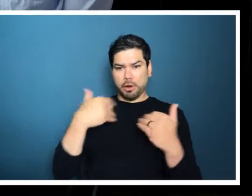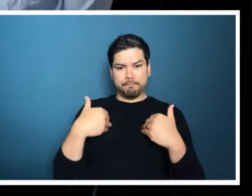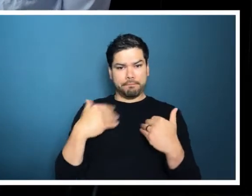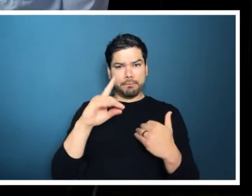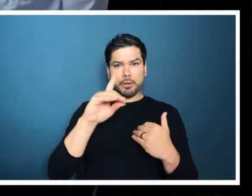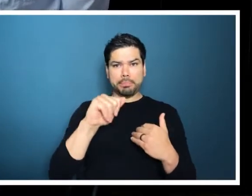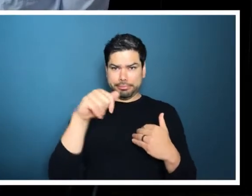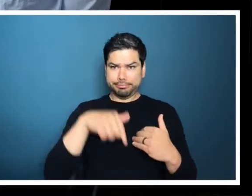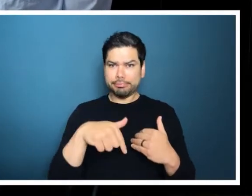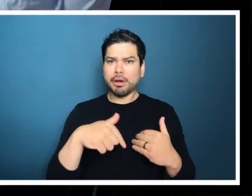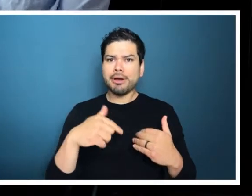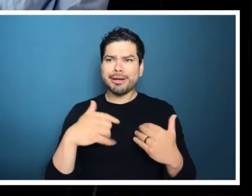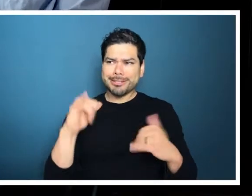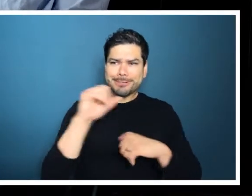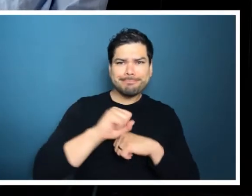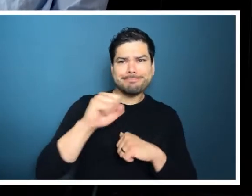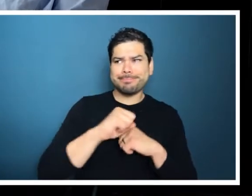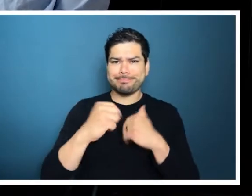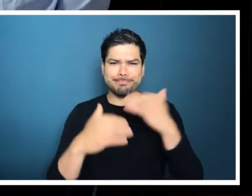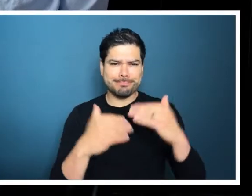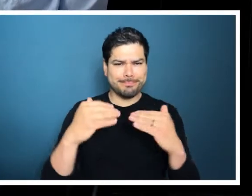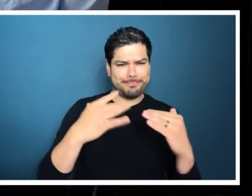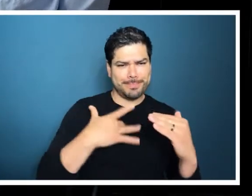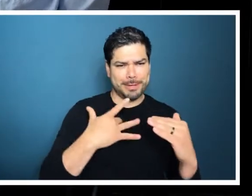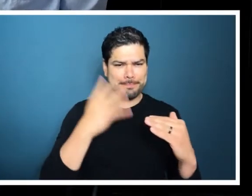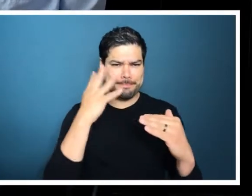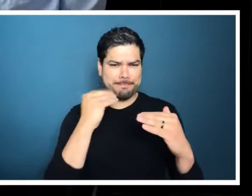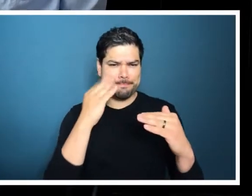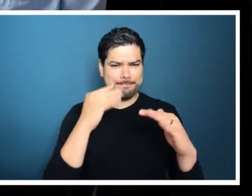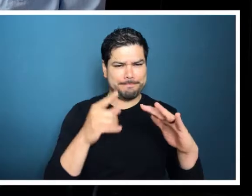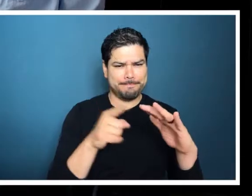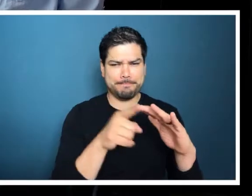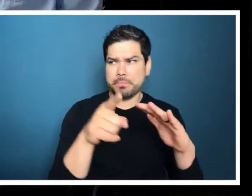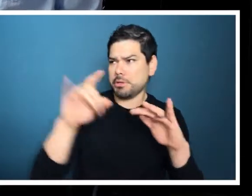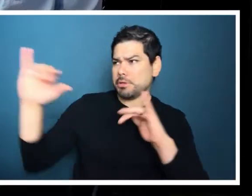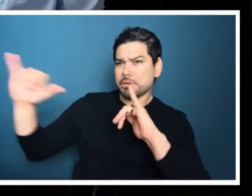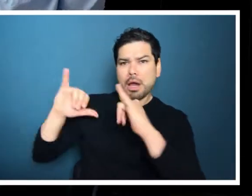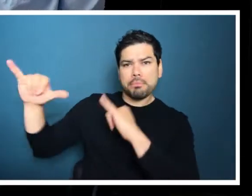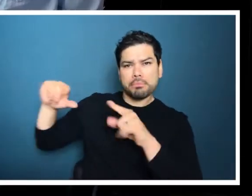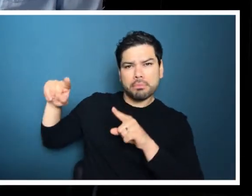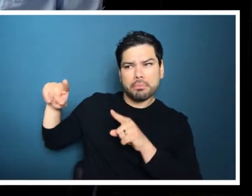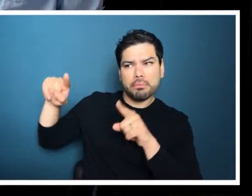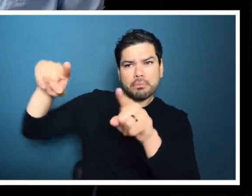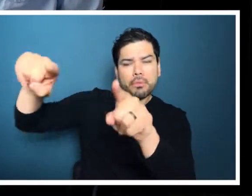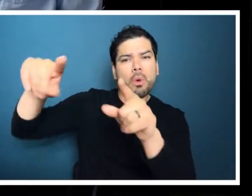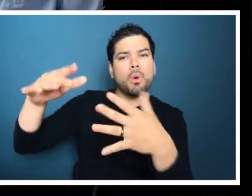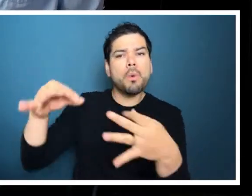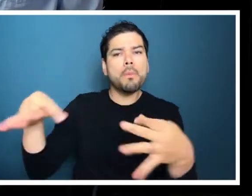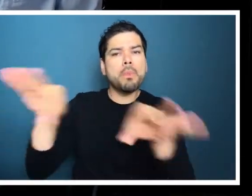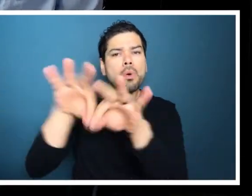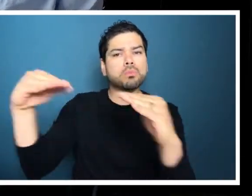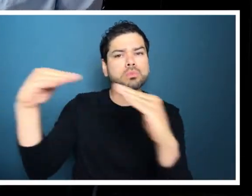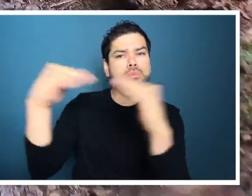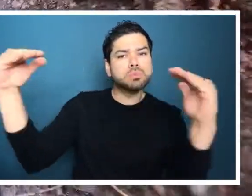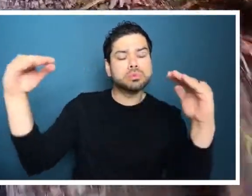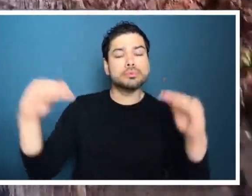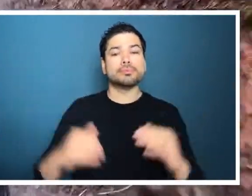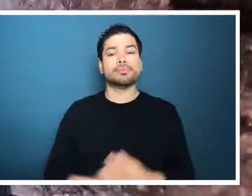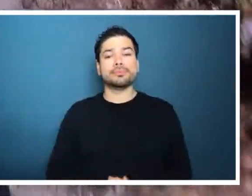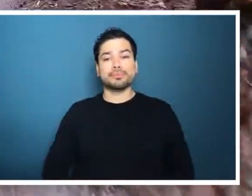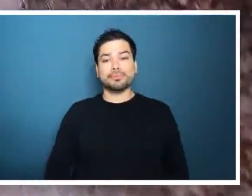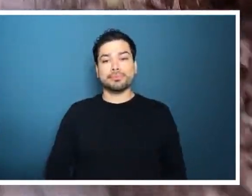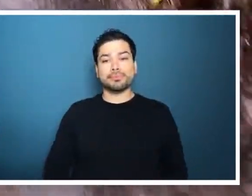that someone with a disability gets to build that relationship in a similar way.